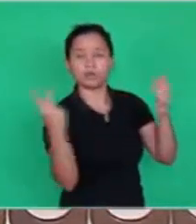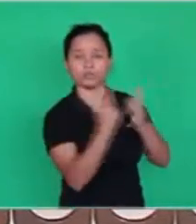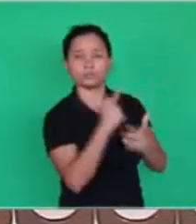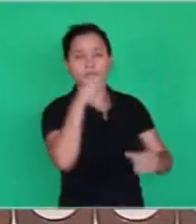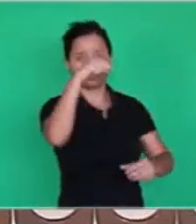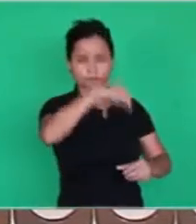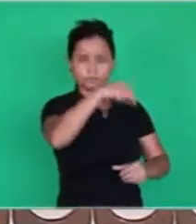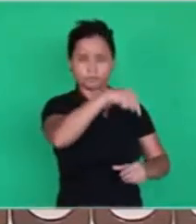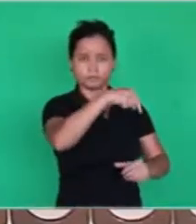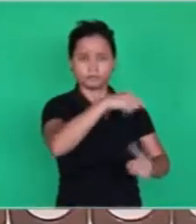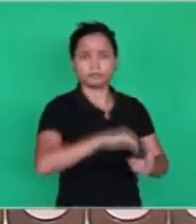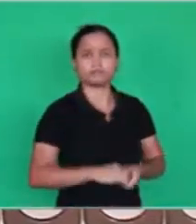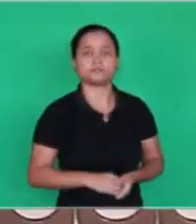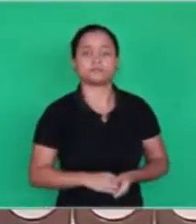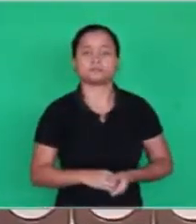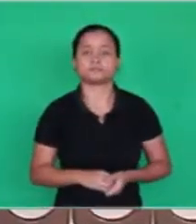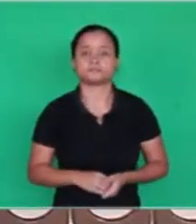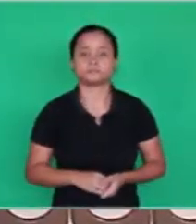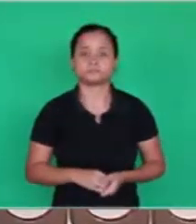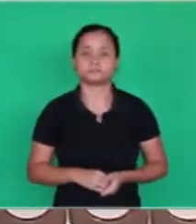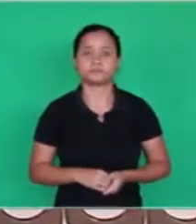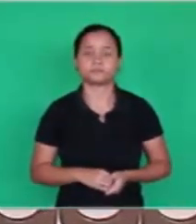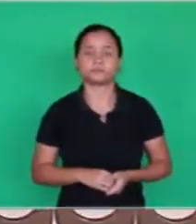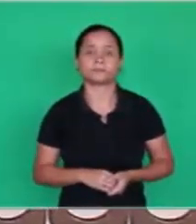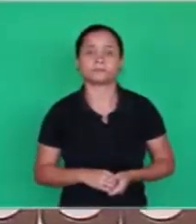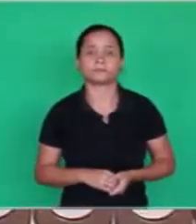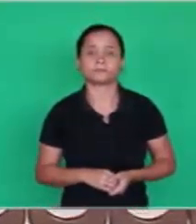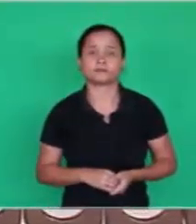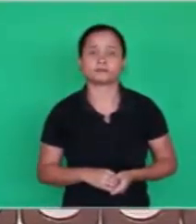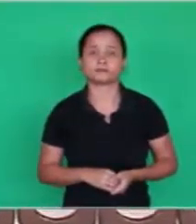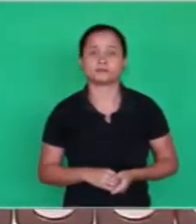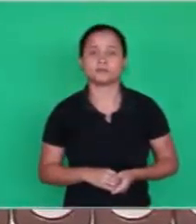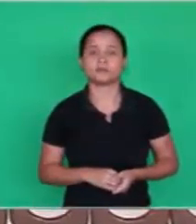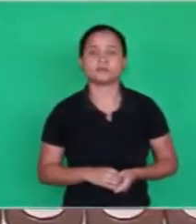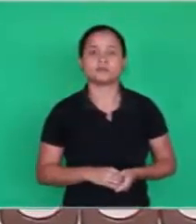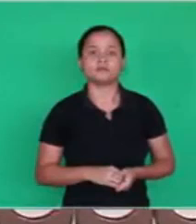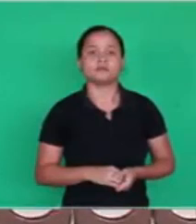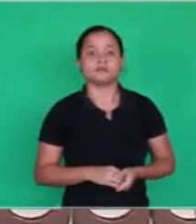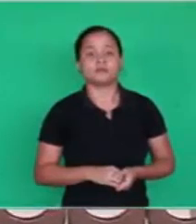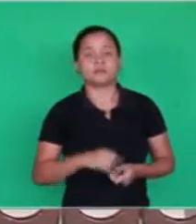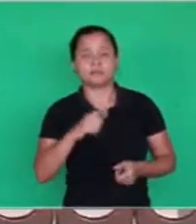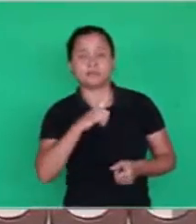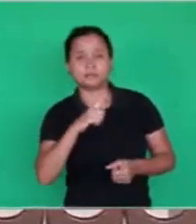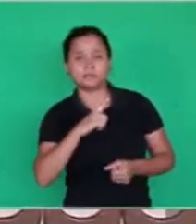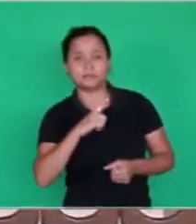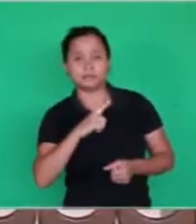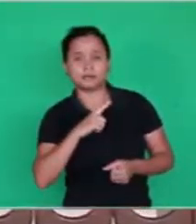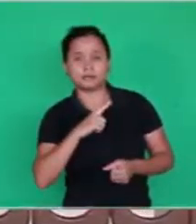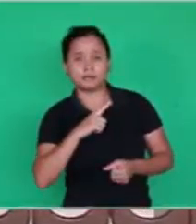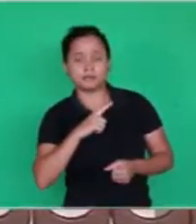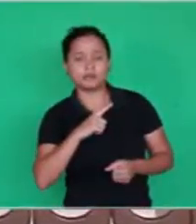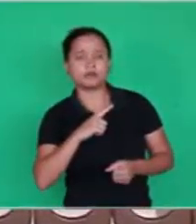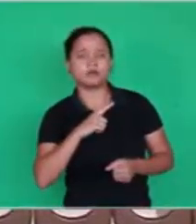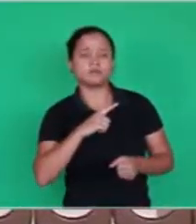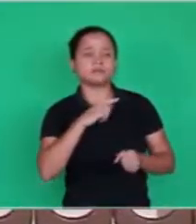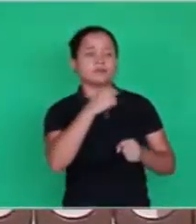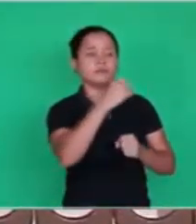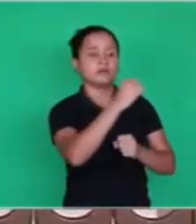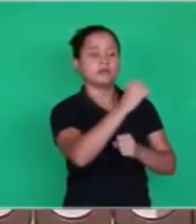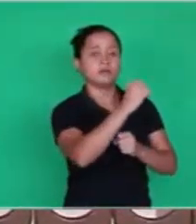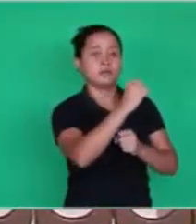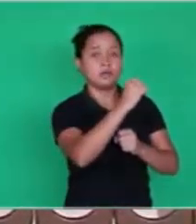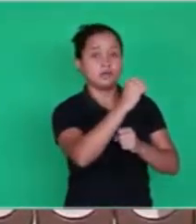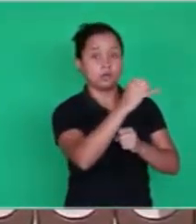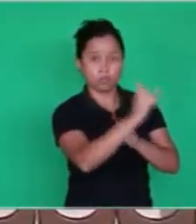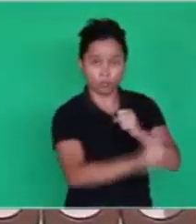to an atom? There's the proton, which is an element around